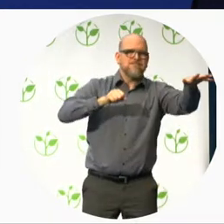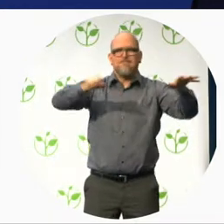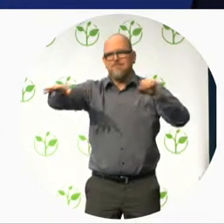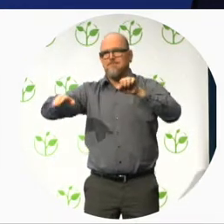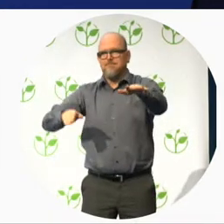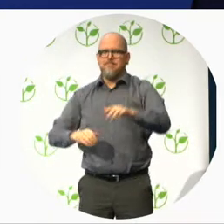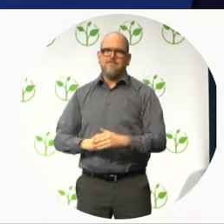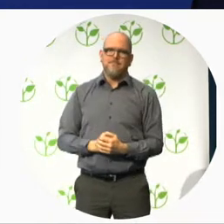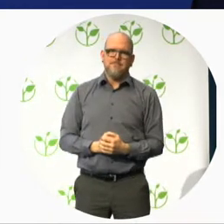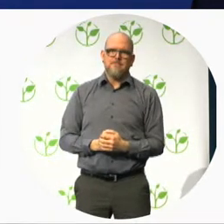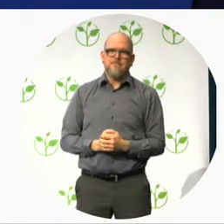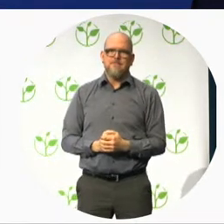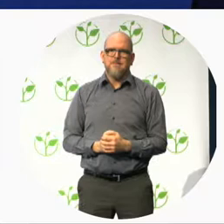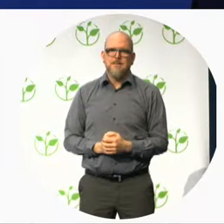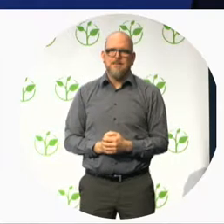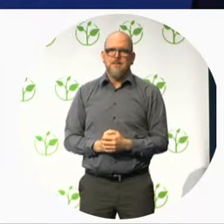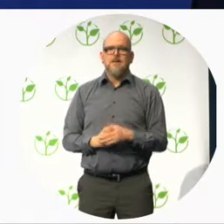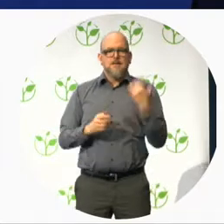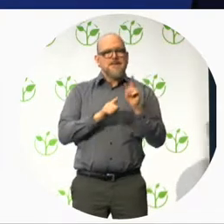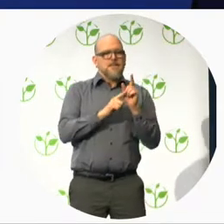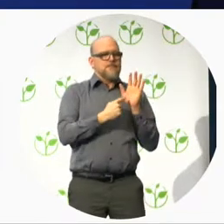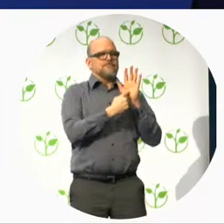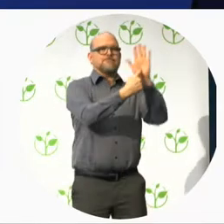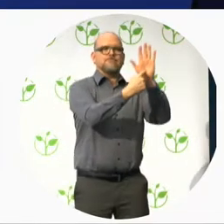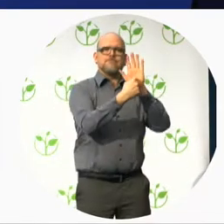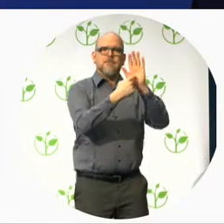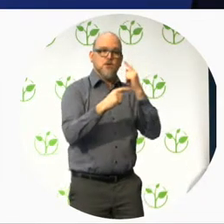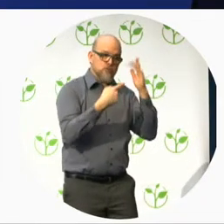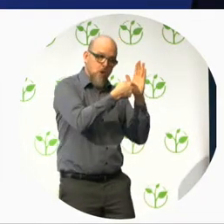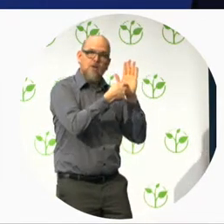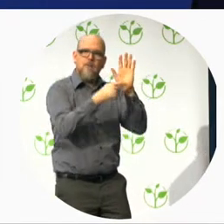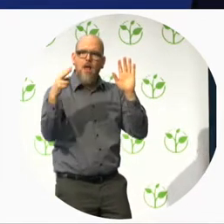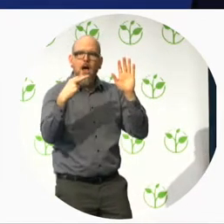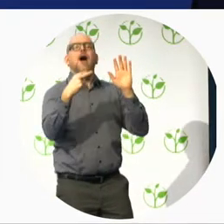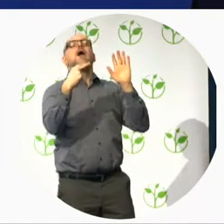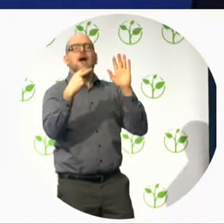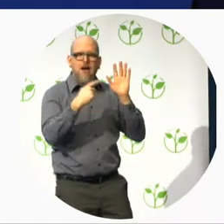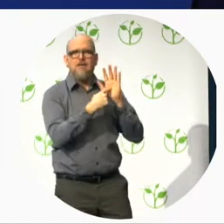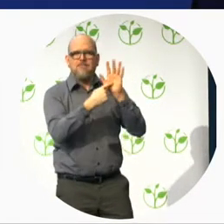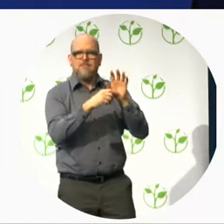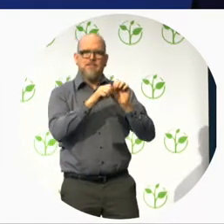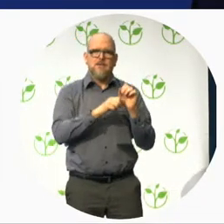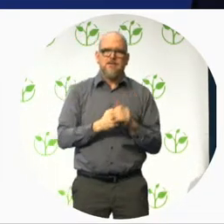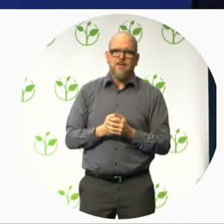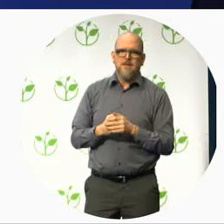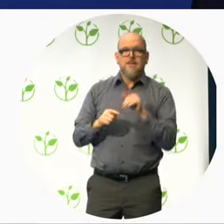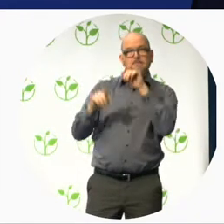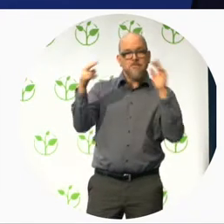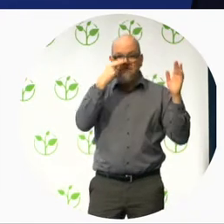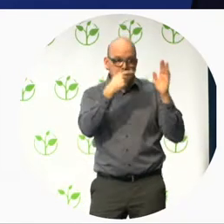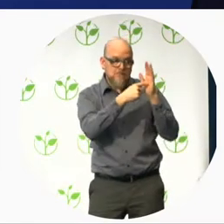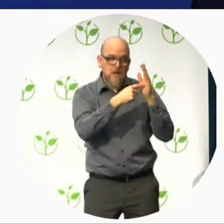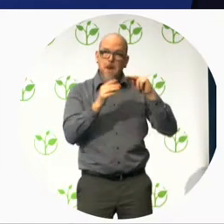2015-2030 action plan for disability, which is a main accomplishment from the civil society.